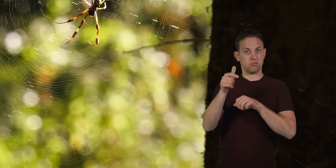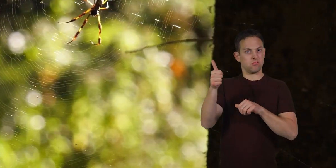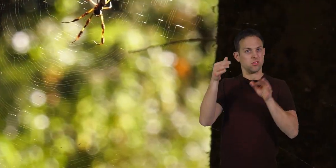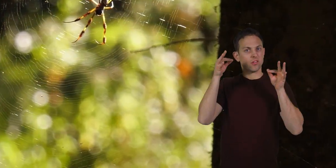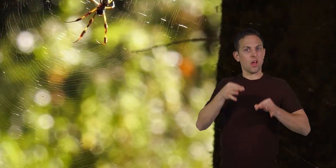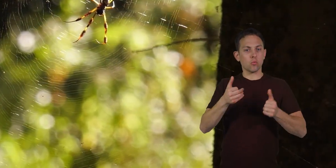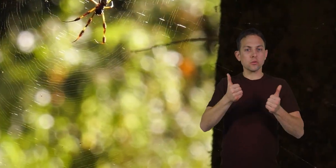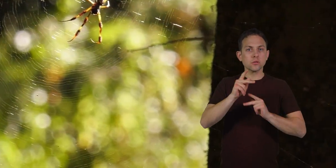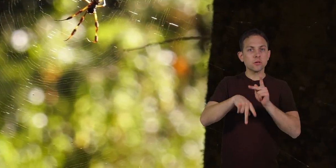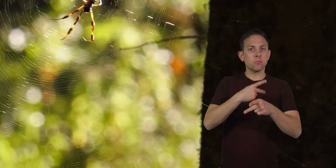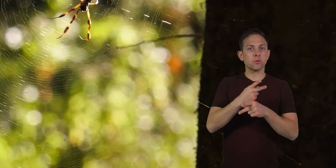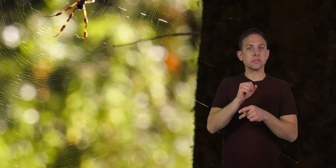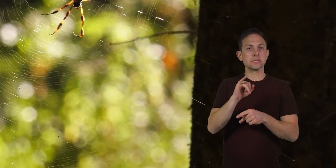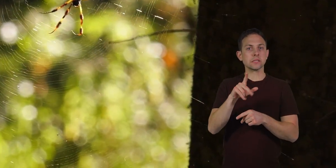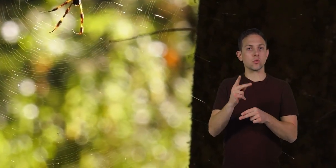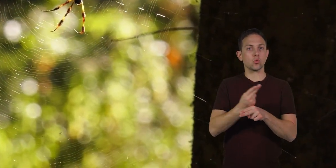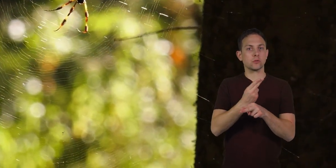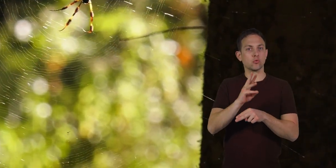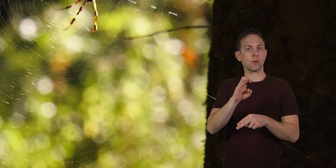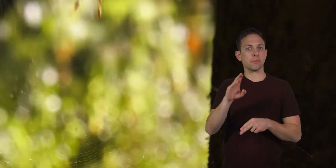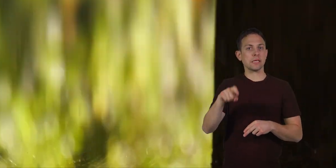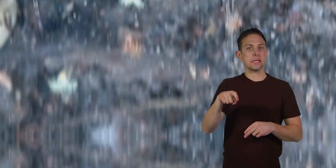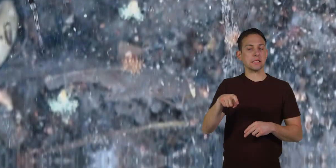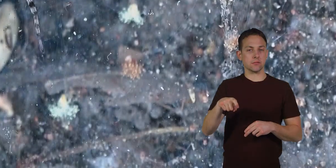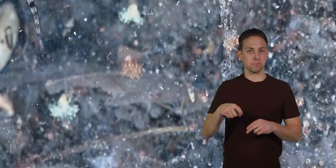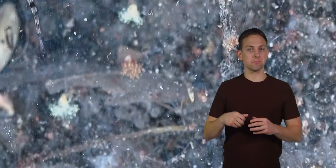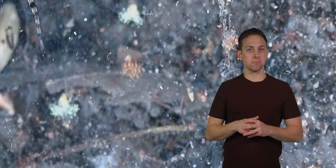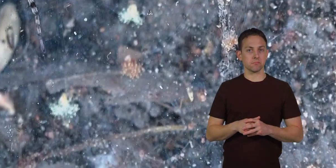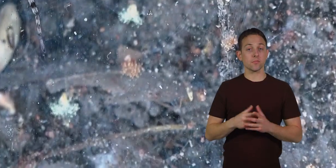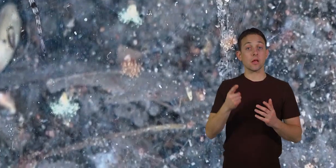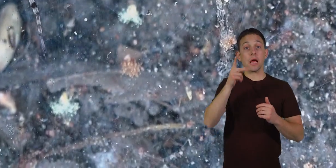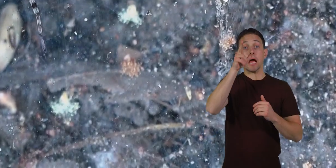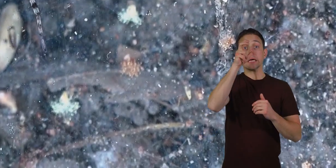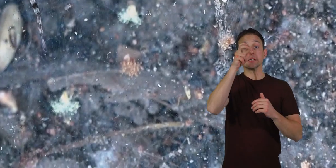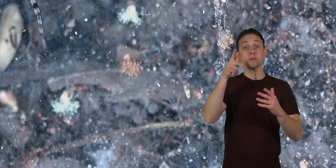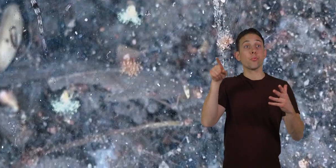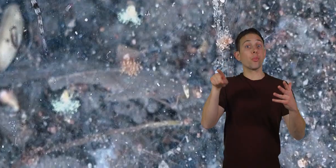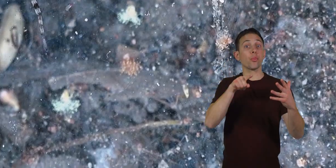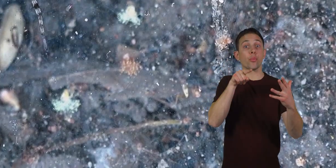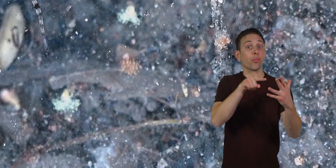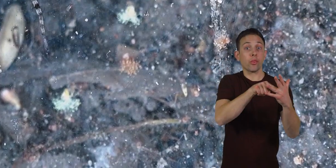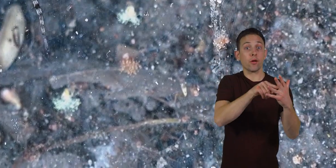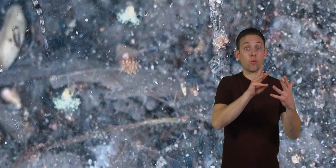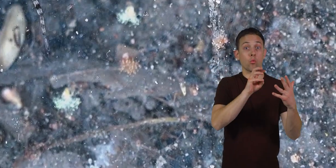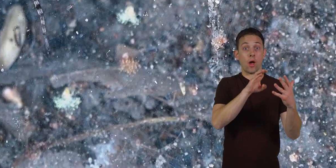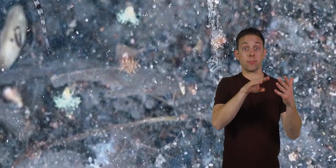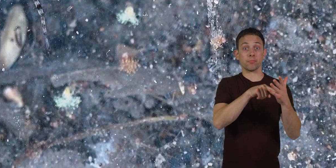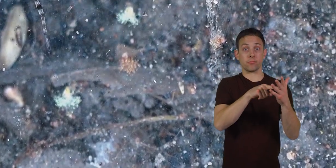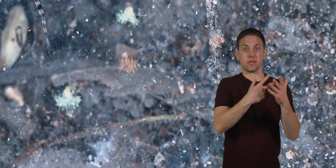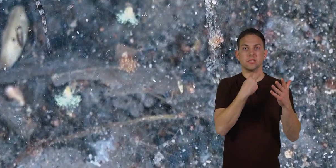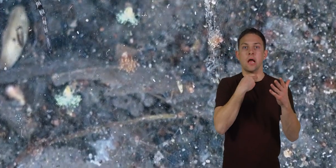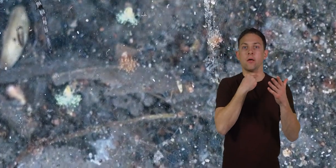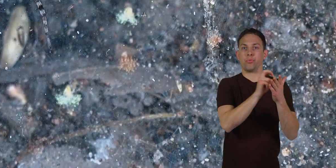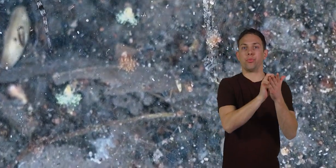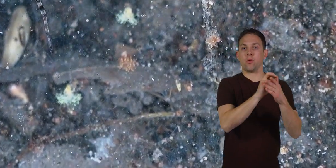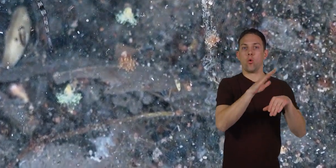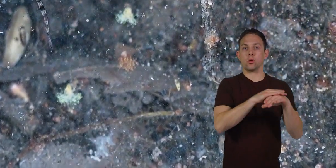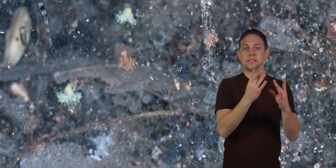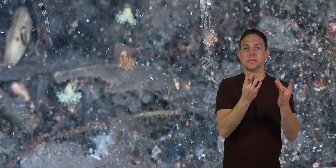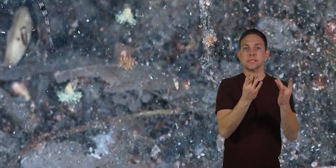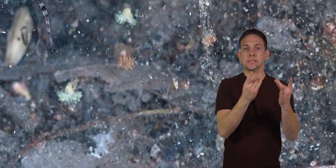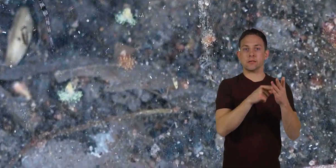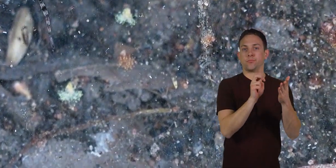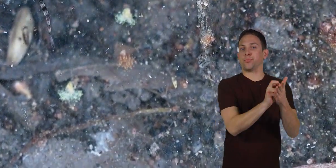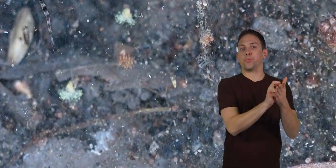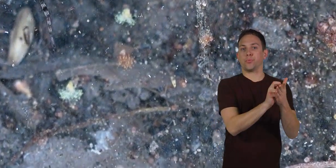decide what type of silk the web needs. When insects cross paths with the web, they get stuck on the